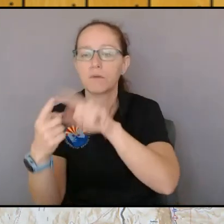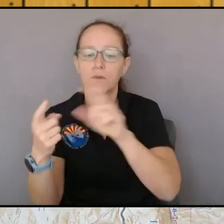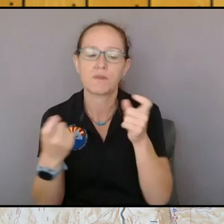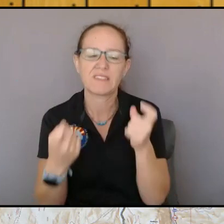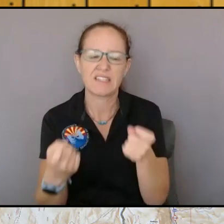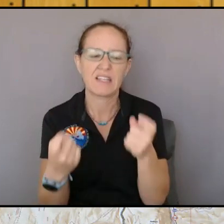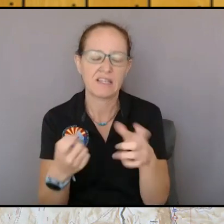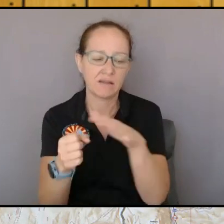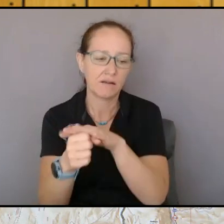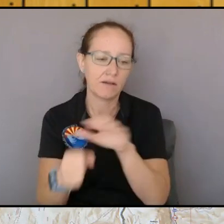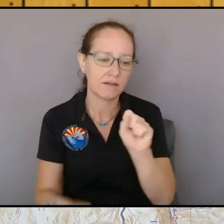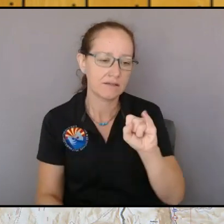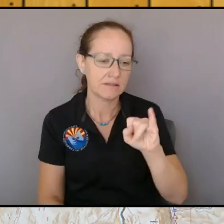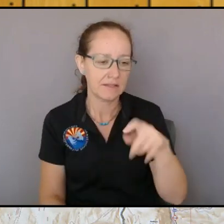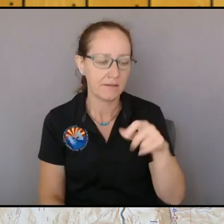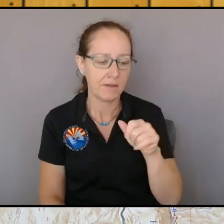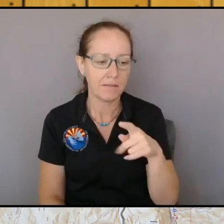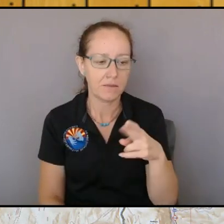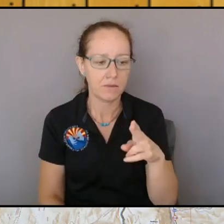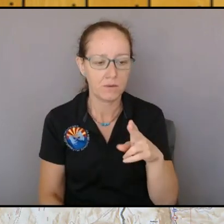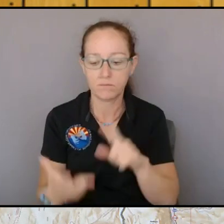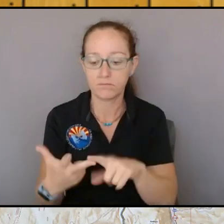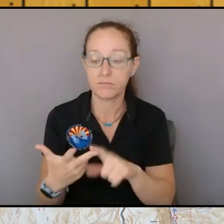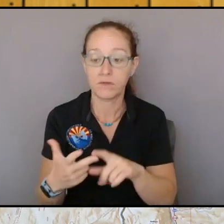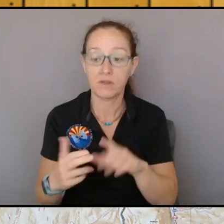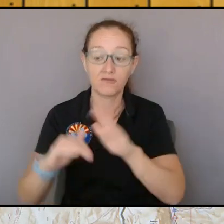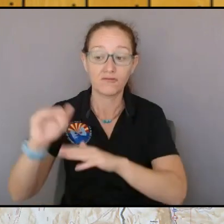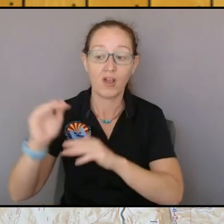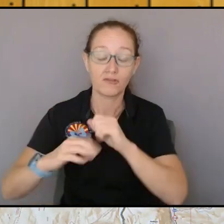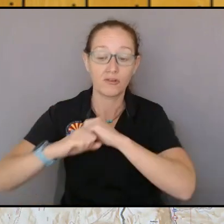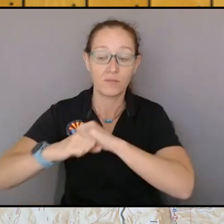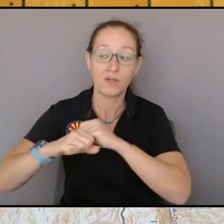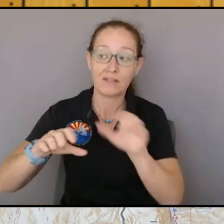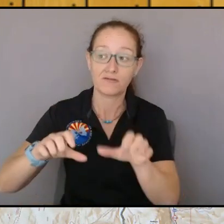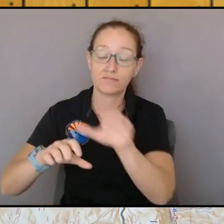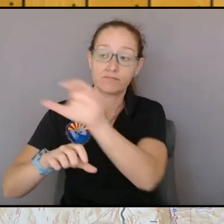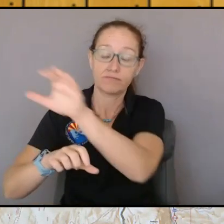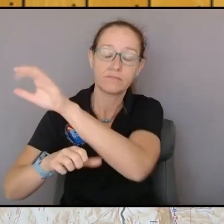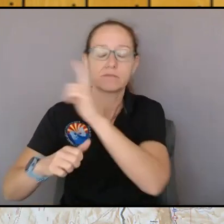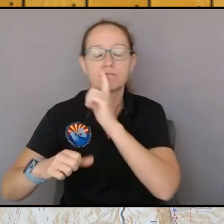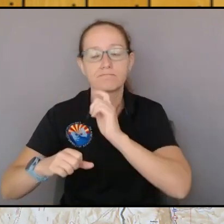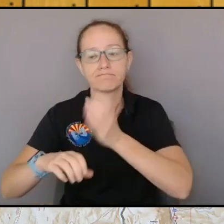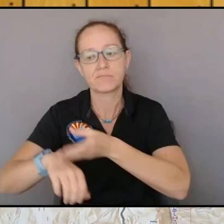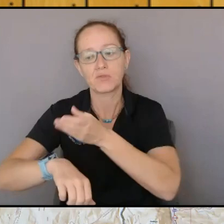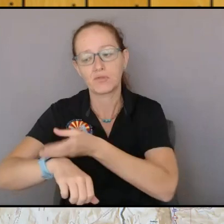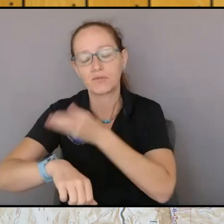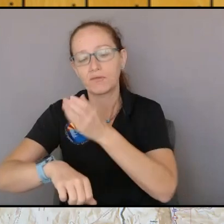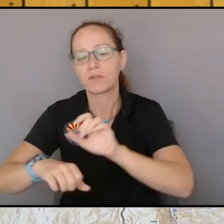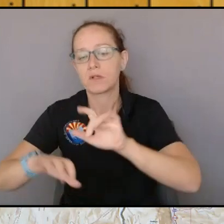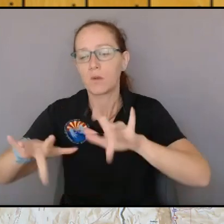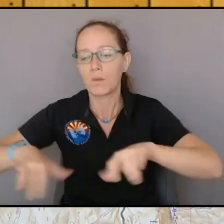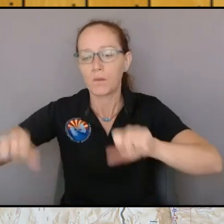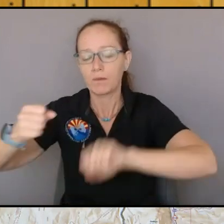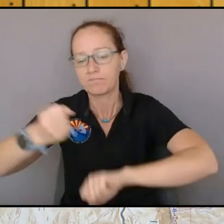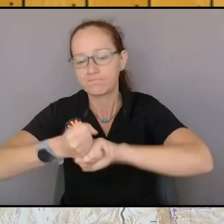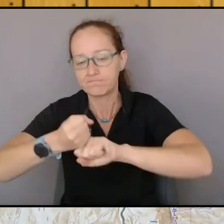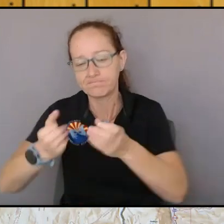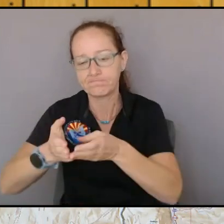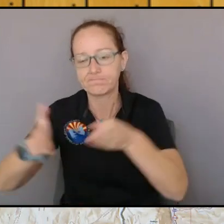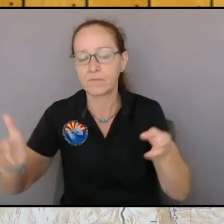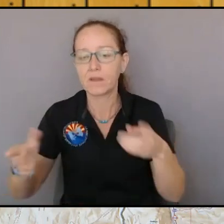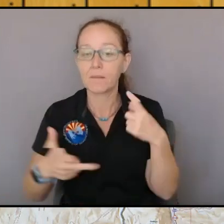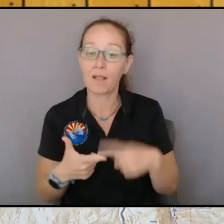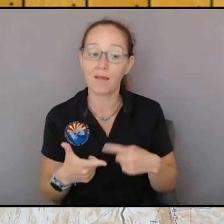the structure protection efforts all the way along the 518 corridor in conjunction with that there'll be resources out looking in the 73 corridor